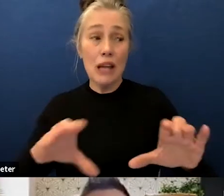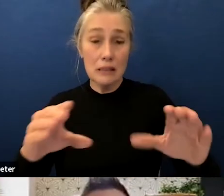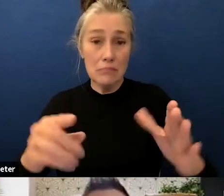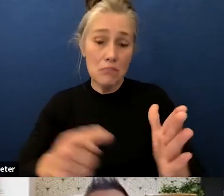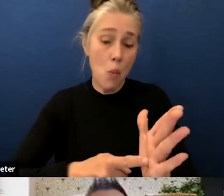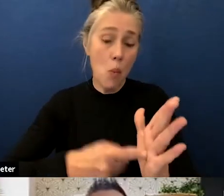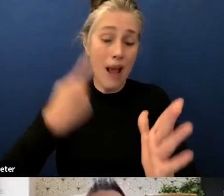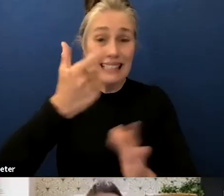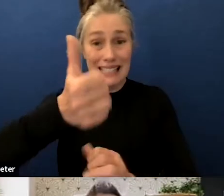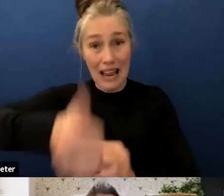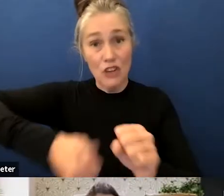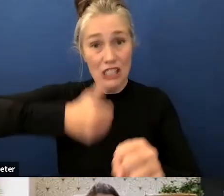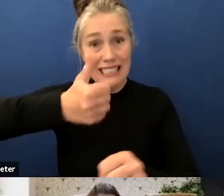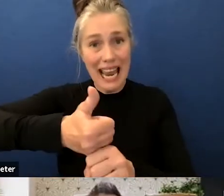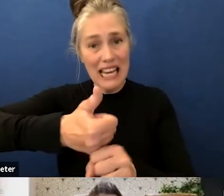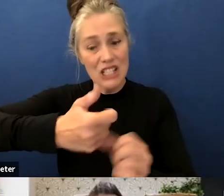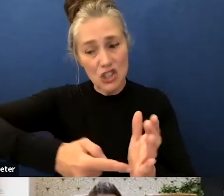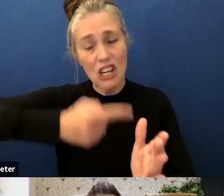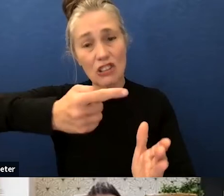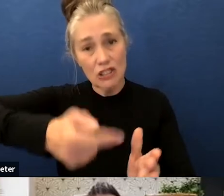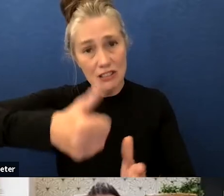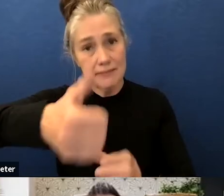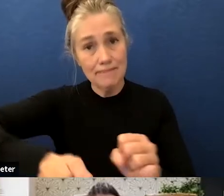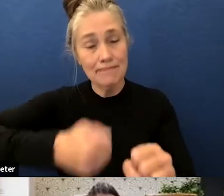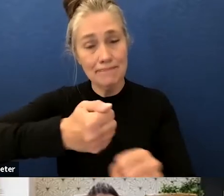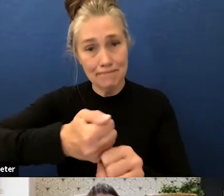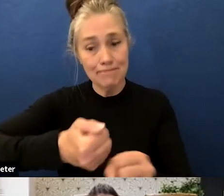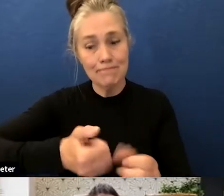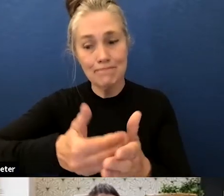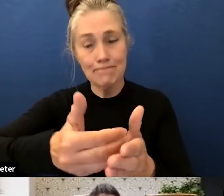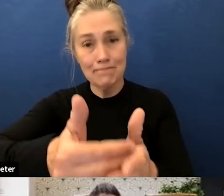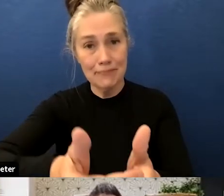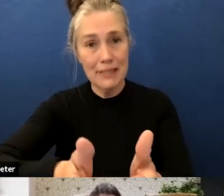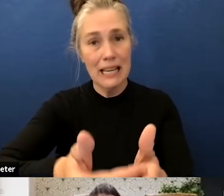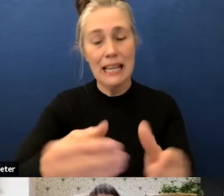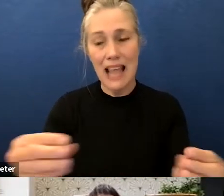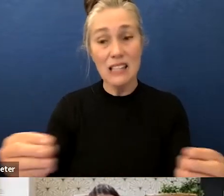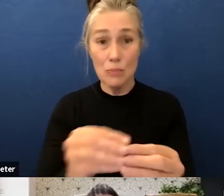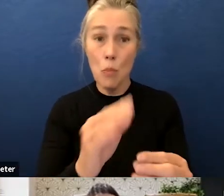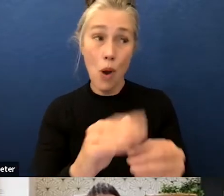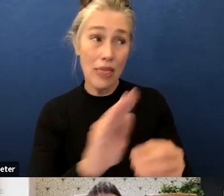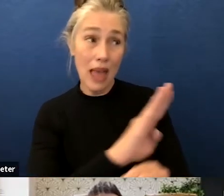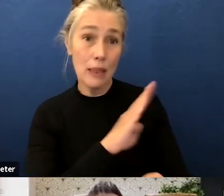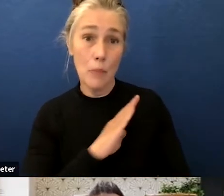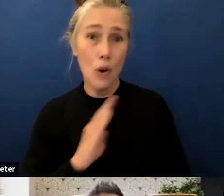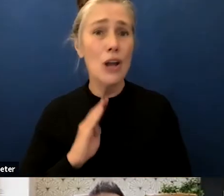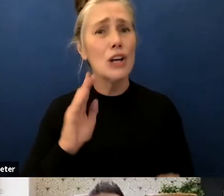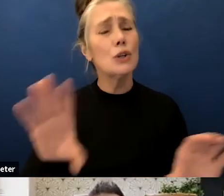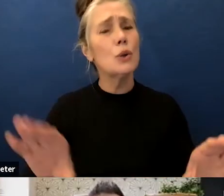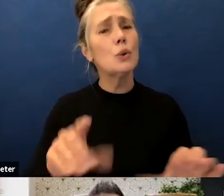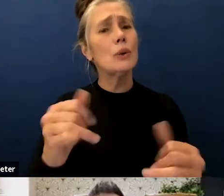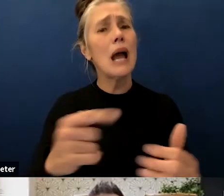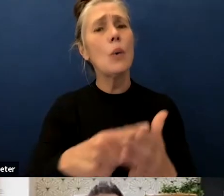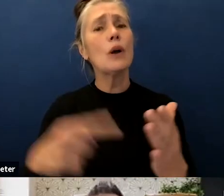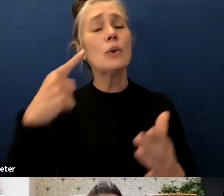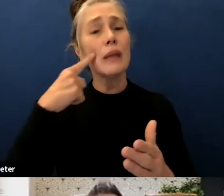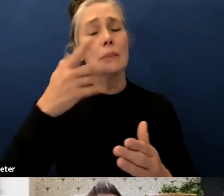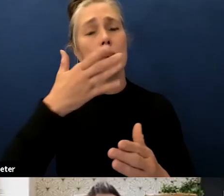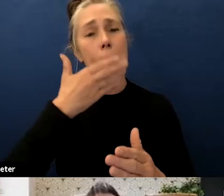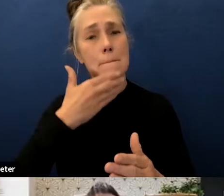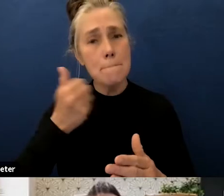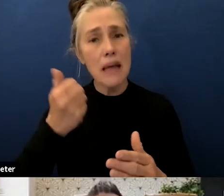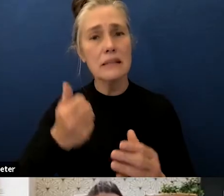and so really the task at hand right now is to do something that you think is going to make the most sense for the school district